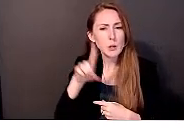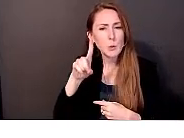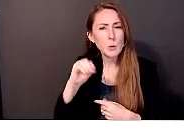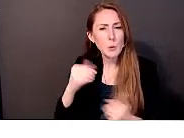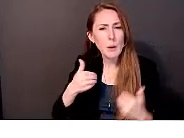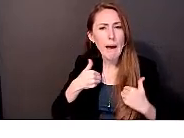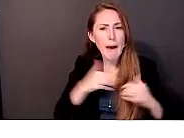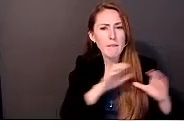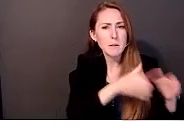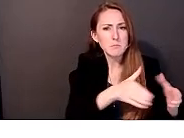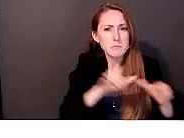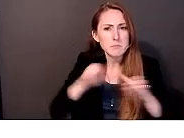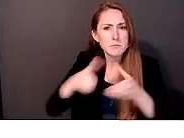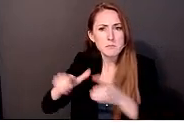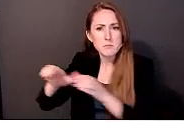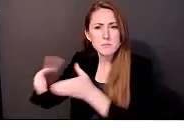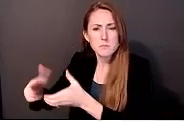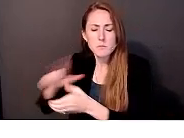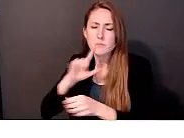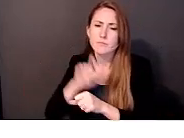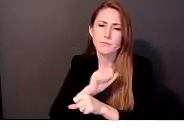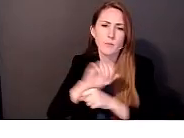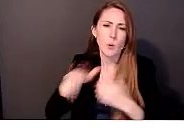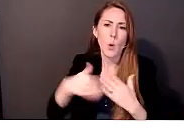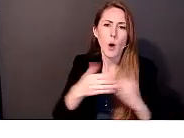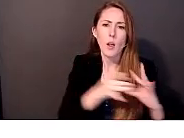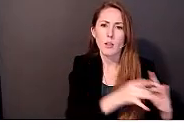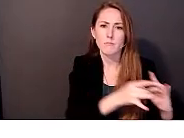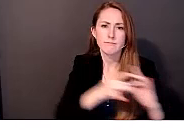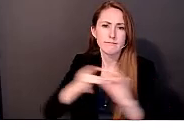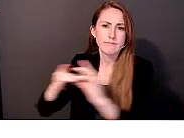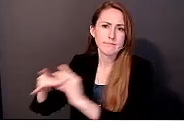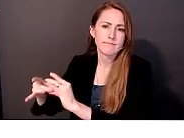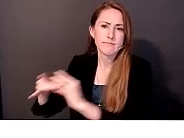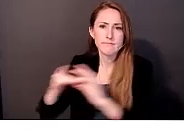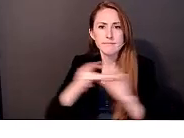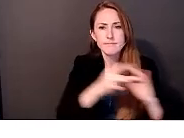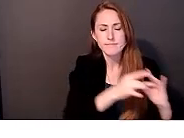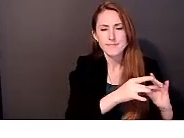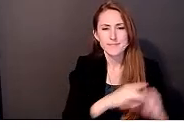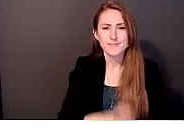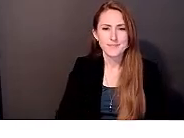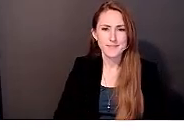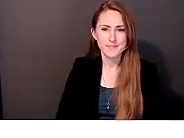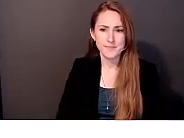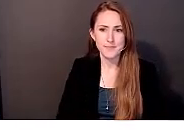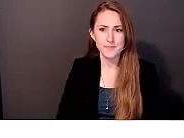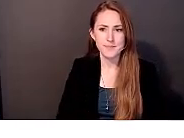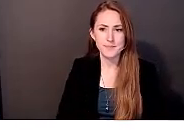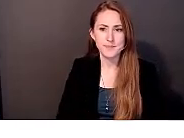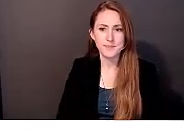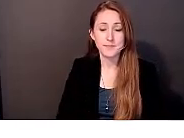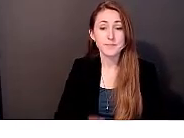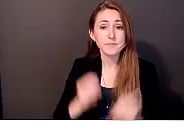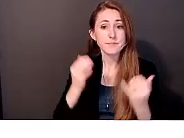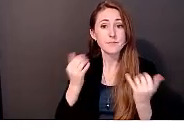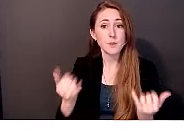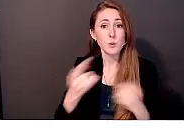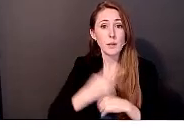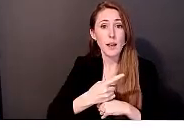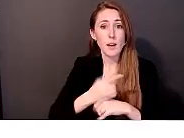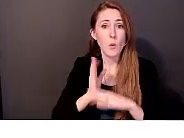um, one belongs with all, if that makes sense. Uh, today there are more than 350